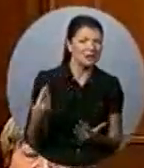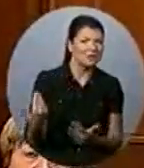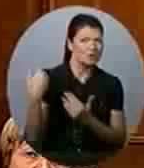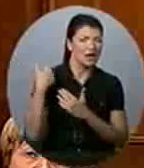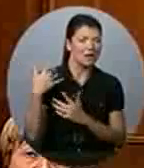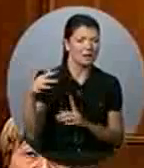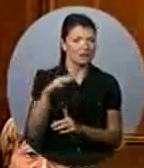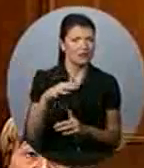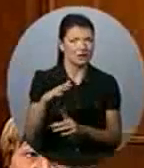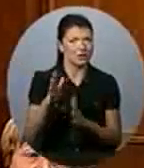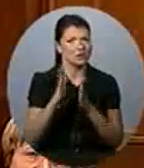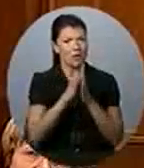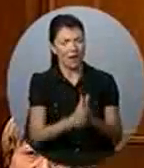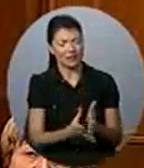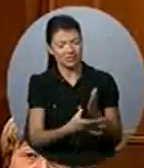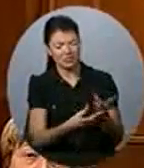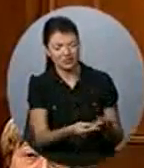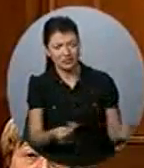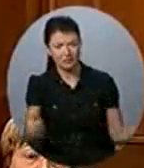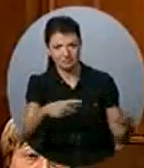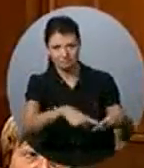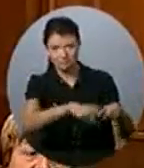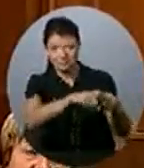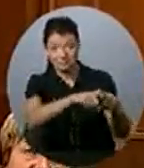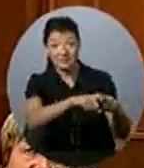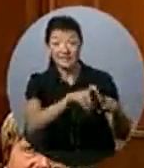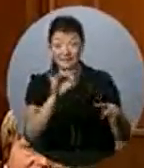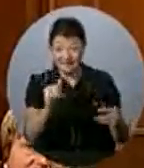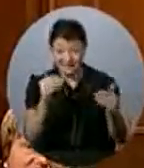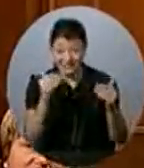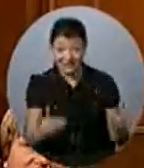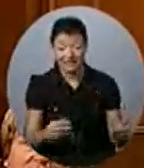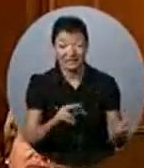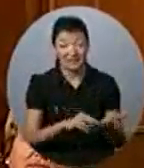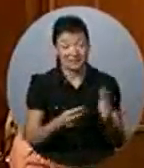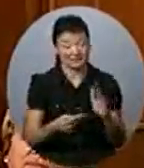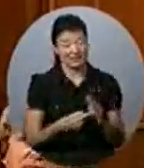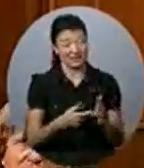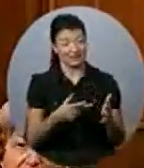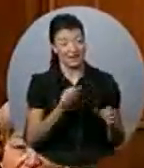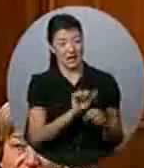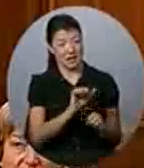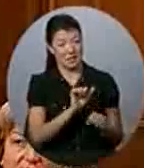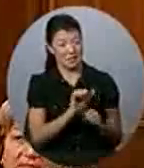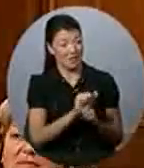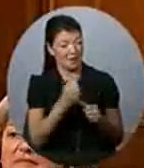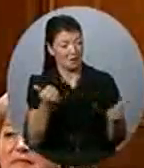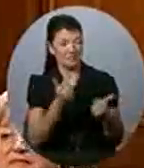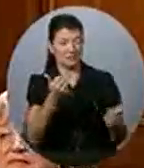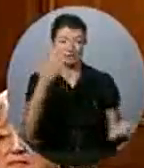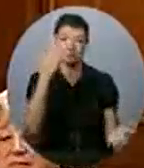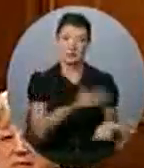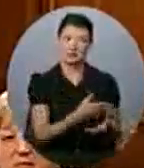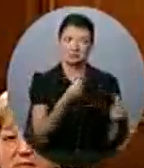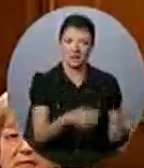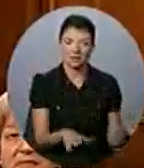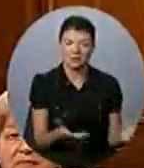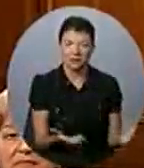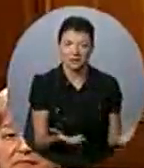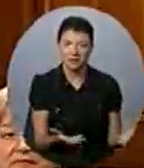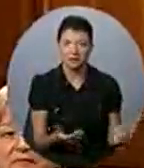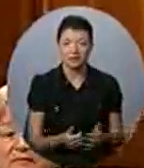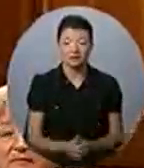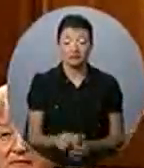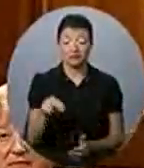of Canadian jobs. We know that there's over 100,000 Canadian jobs that are tied to the oil sands. They want to stop every last one of them, so they are willing to